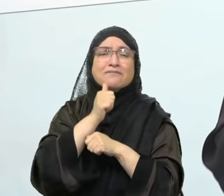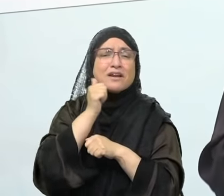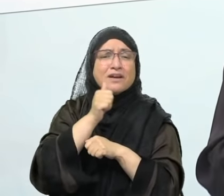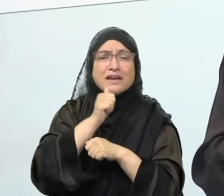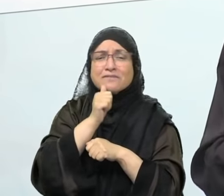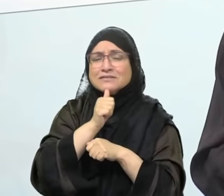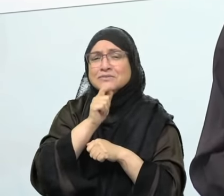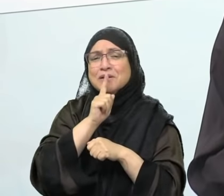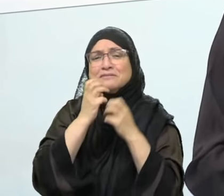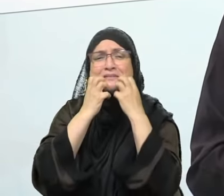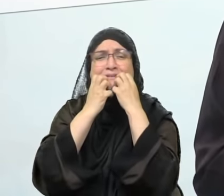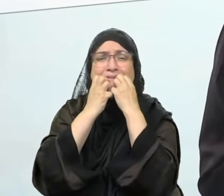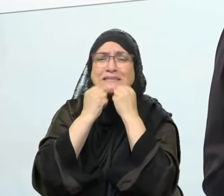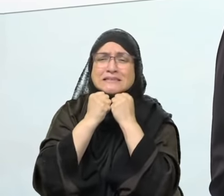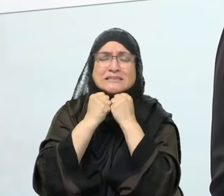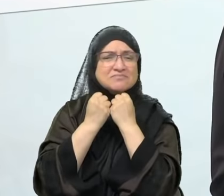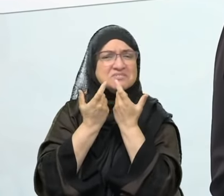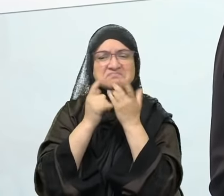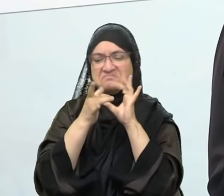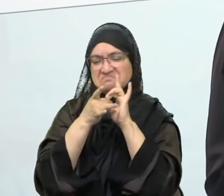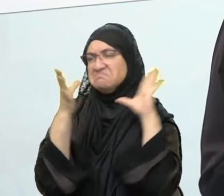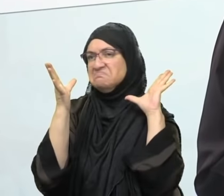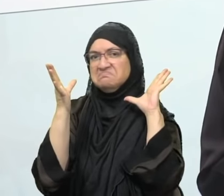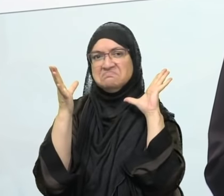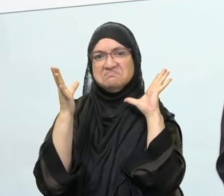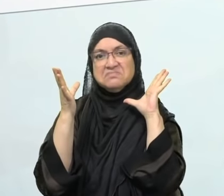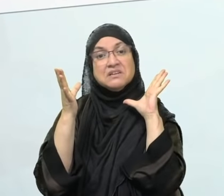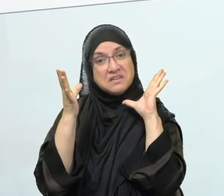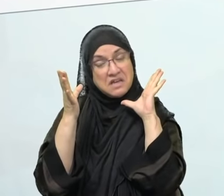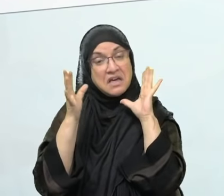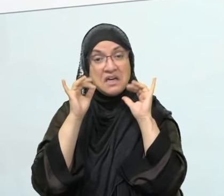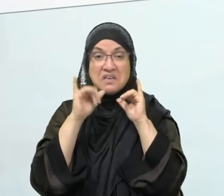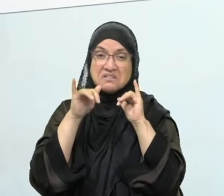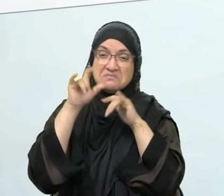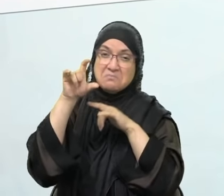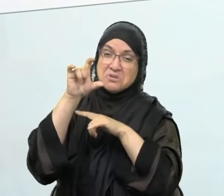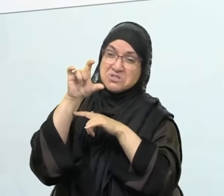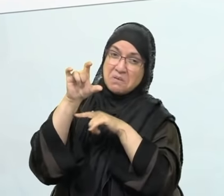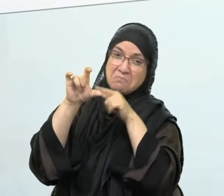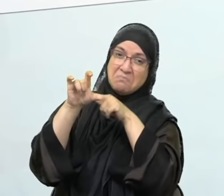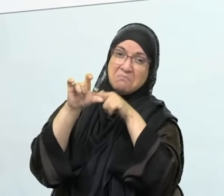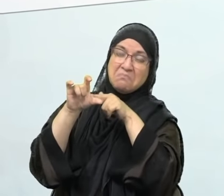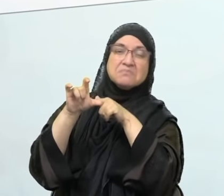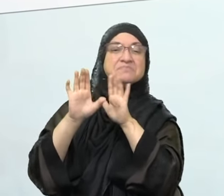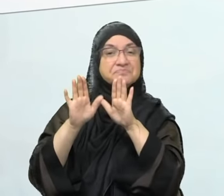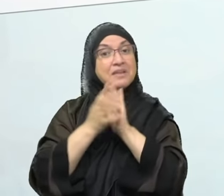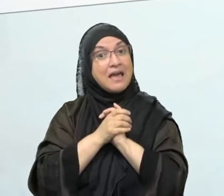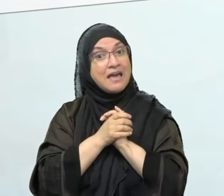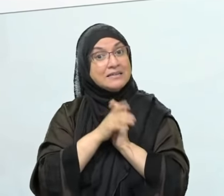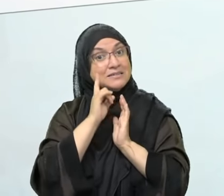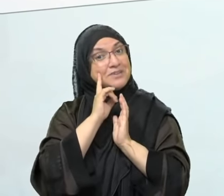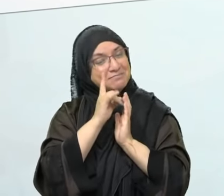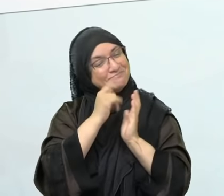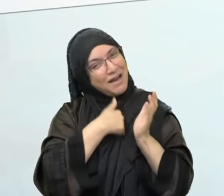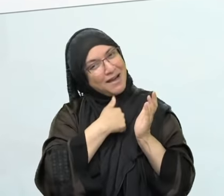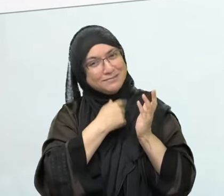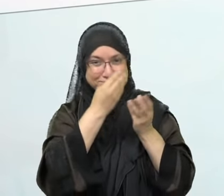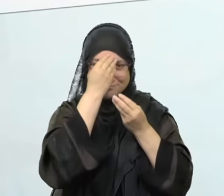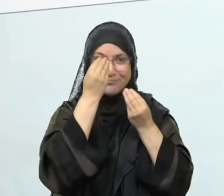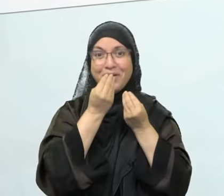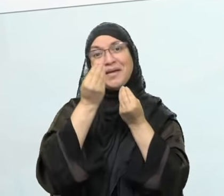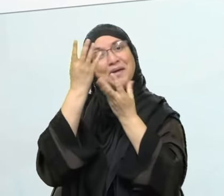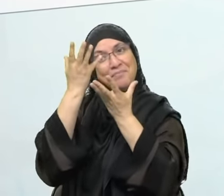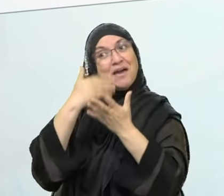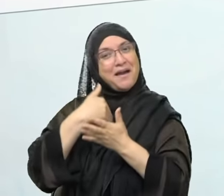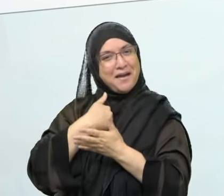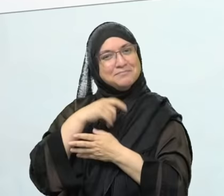this Muslim in this environment, in this context. You're only this compliant with the way of Allah and the Prophet sallallahu alayhi sallam in this place. And you